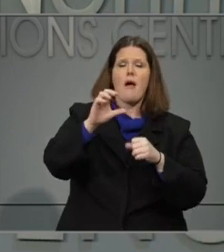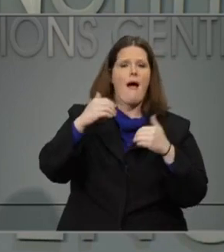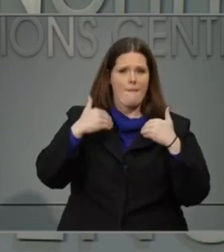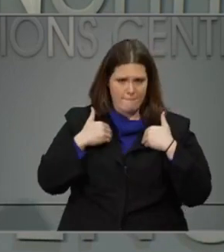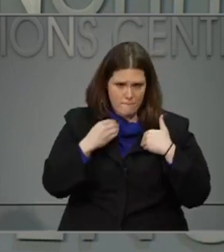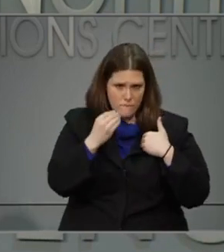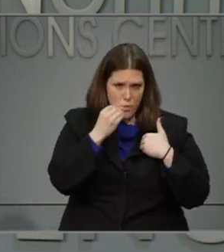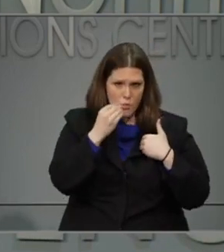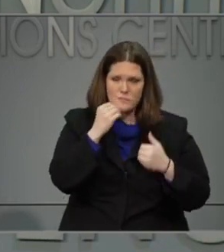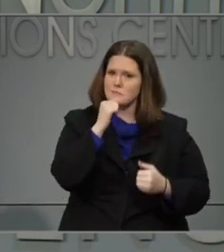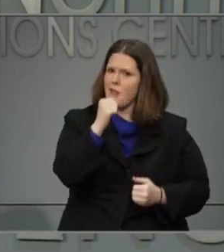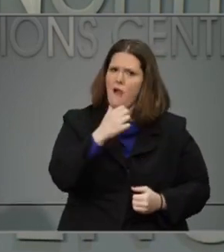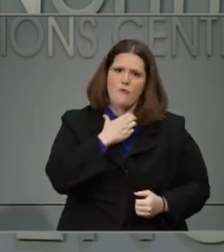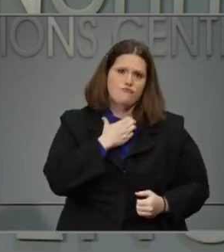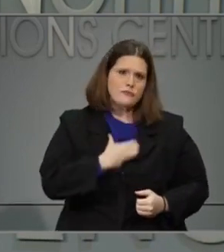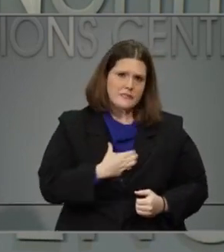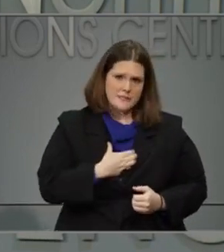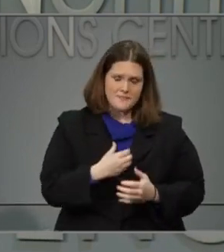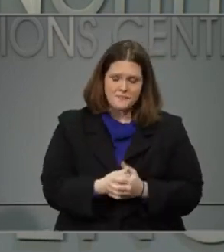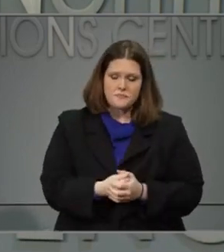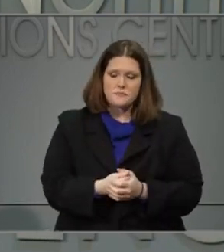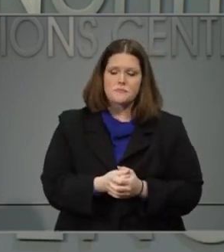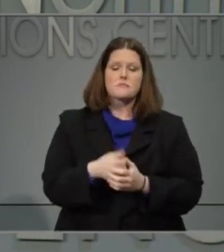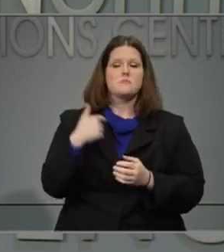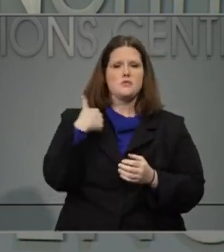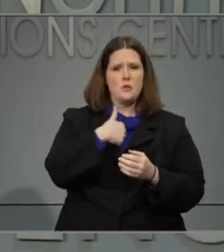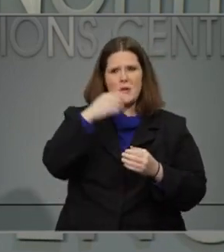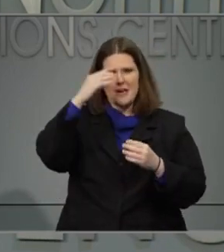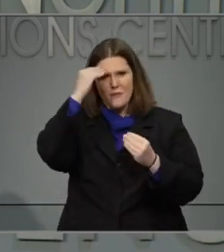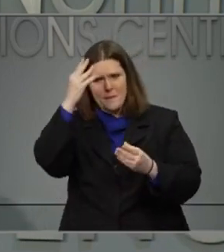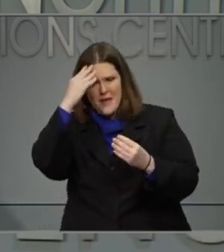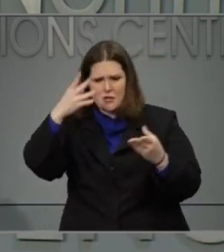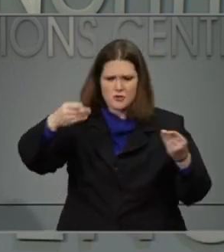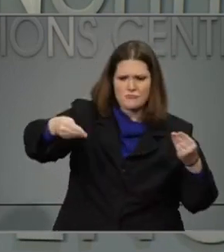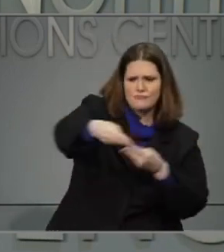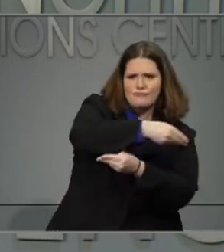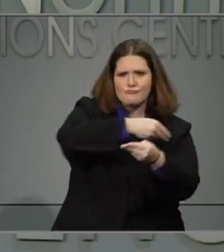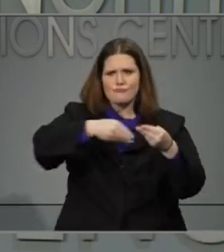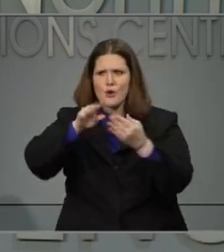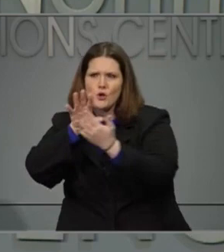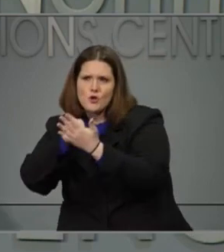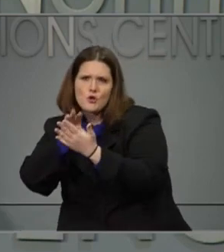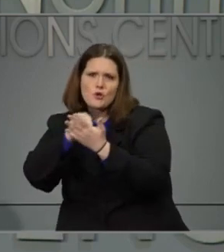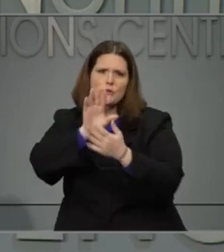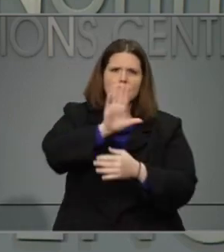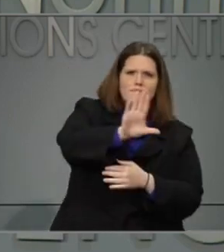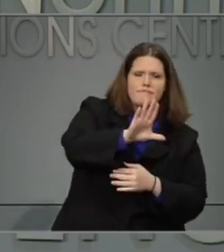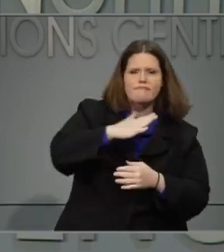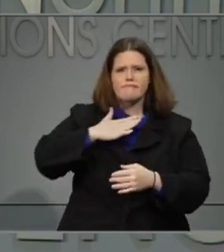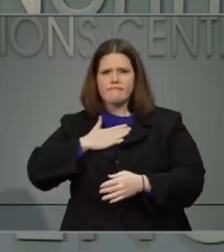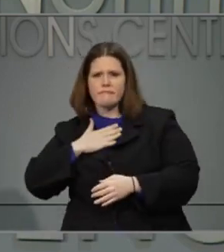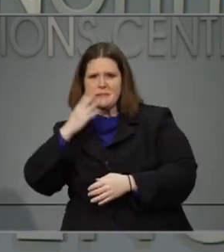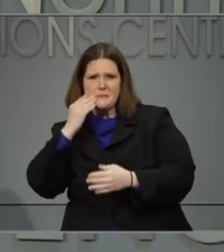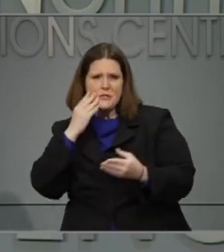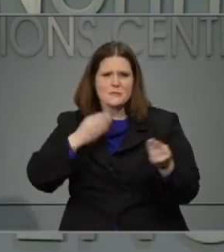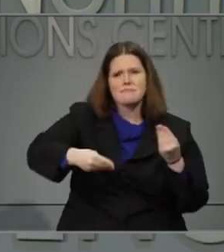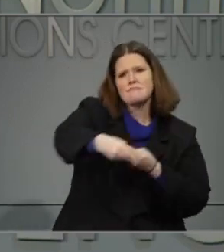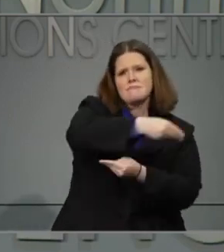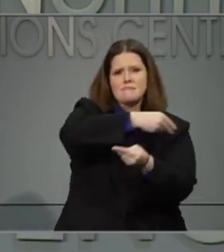hungry. Sharing information and best practices and learning from the experiences of others helps everyone out.